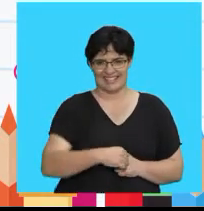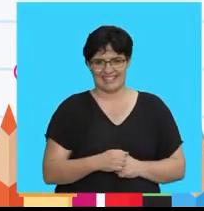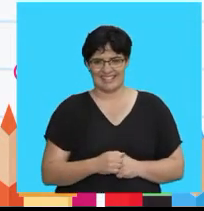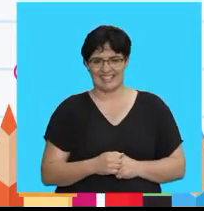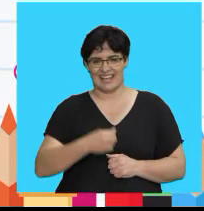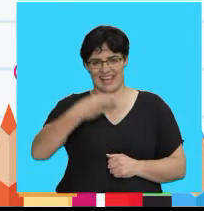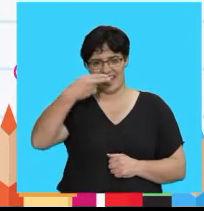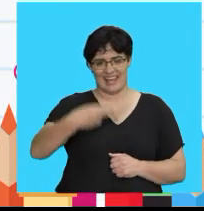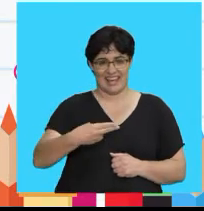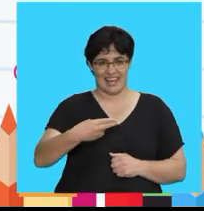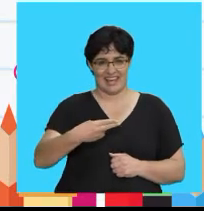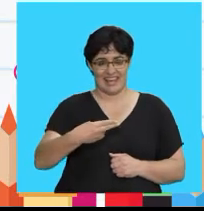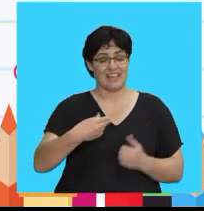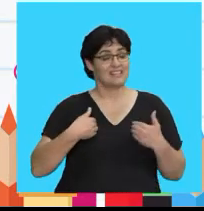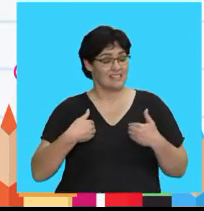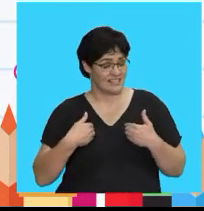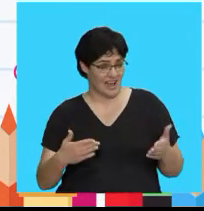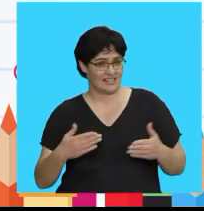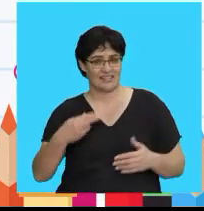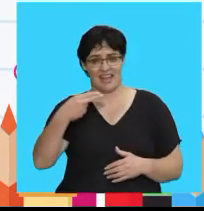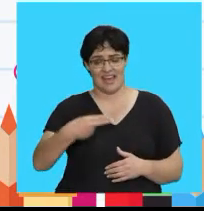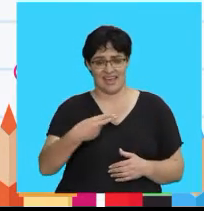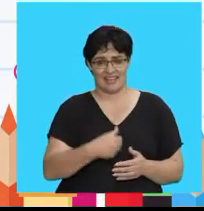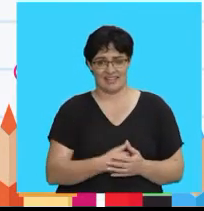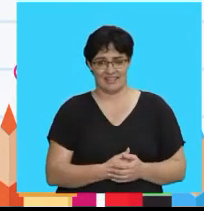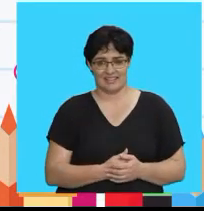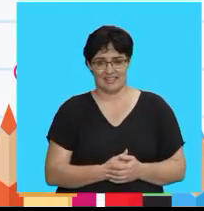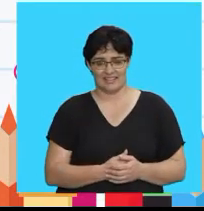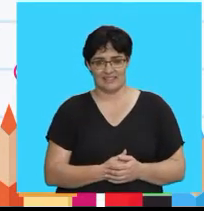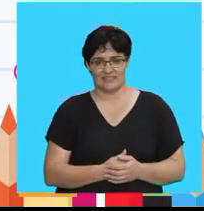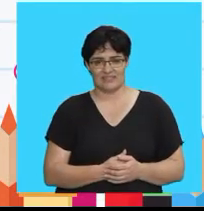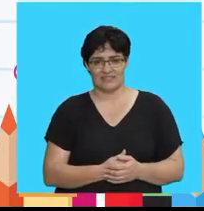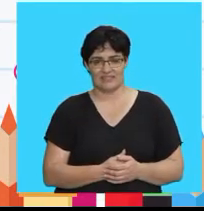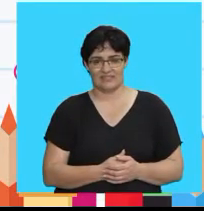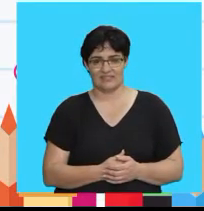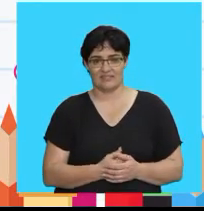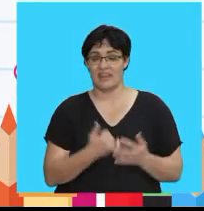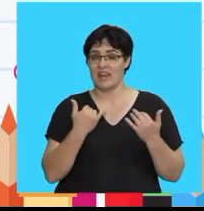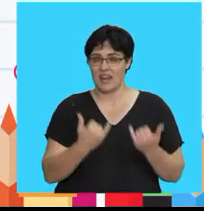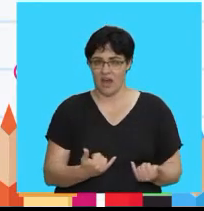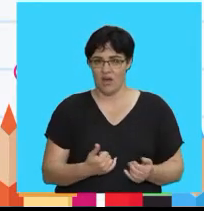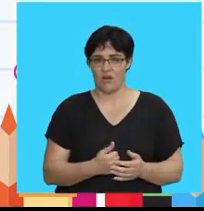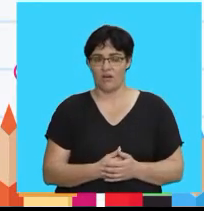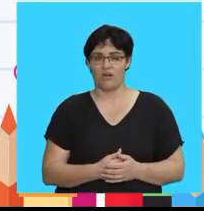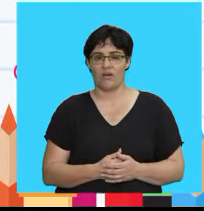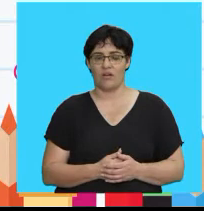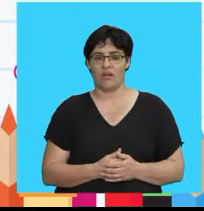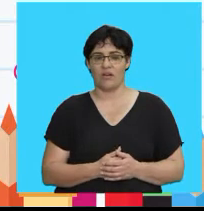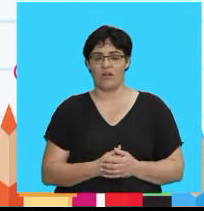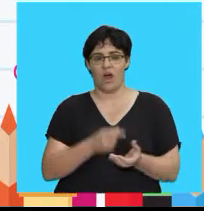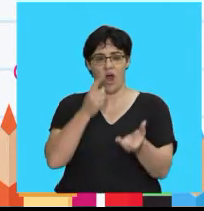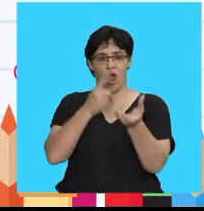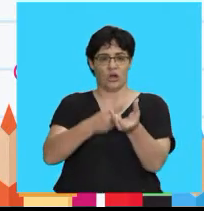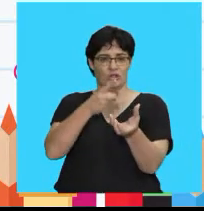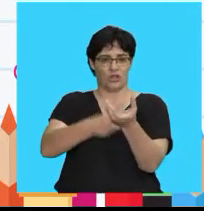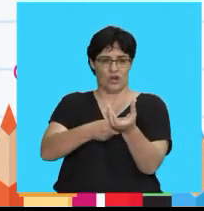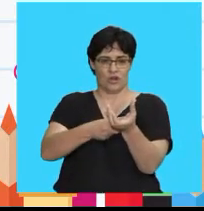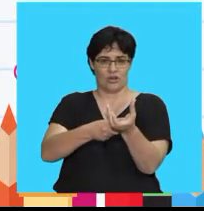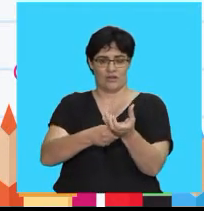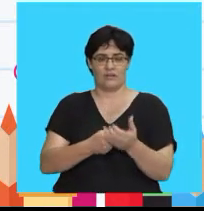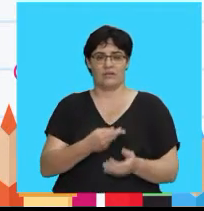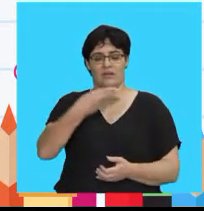Hand Starts with ha Now say Hot dog Ha